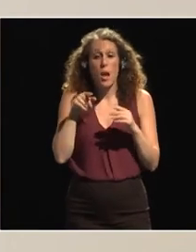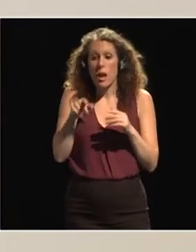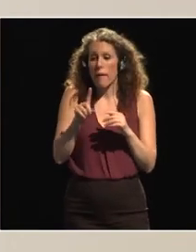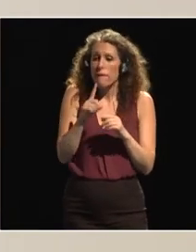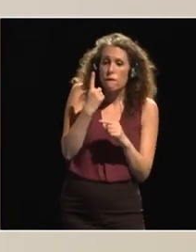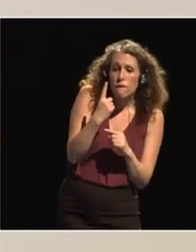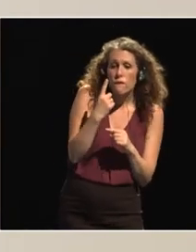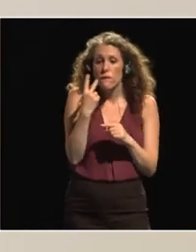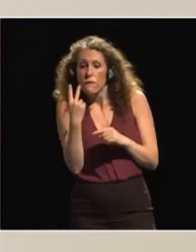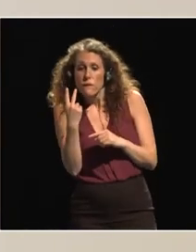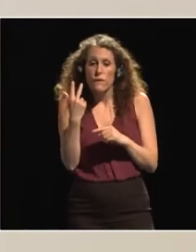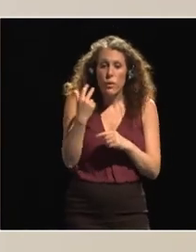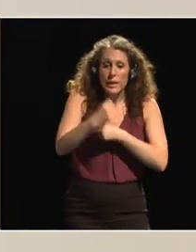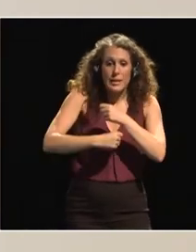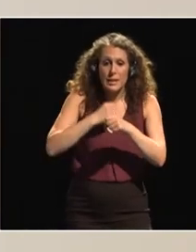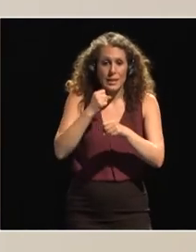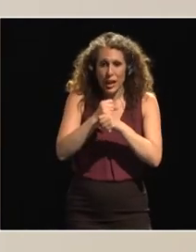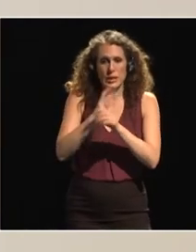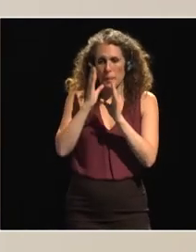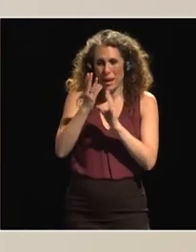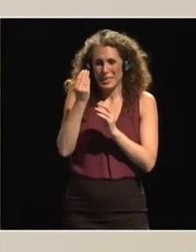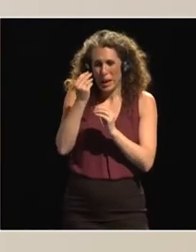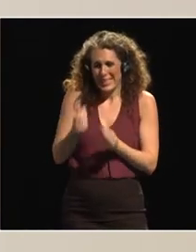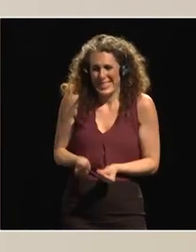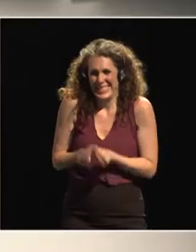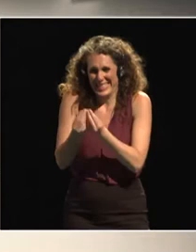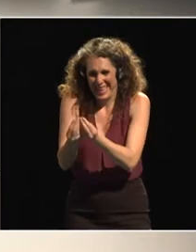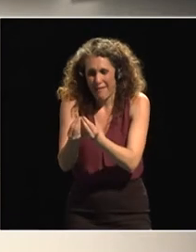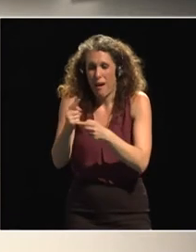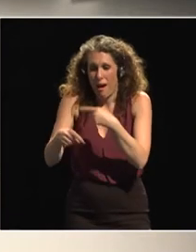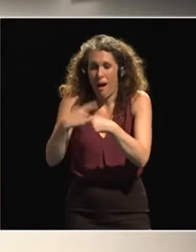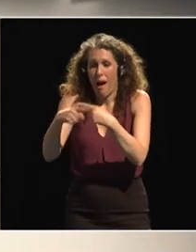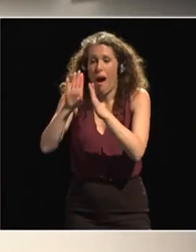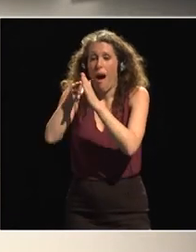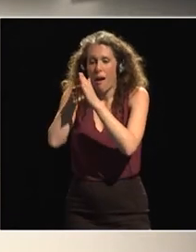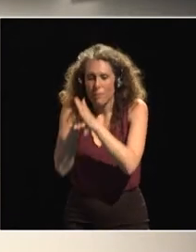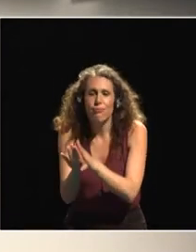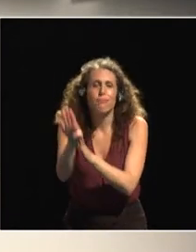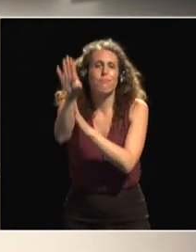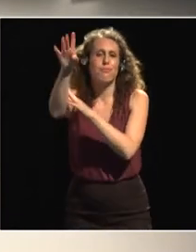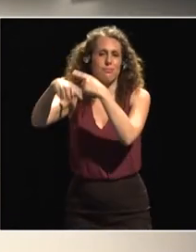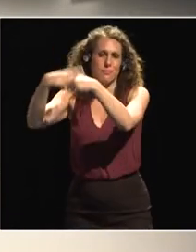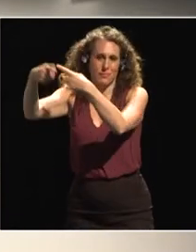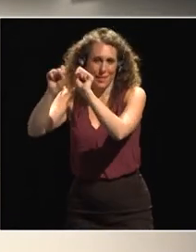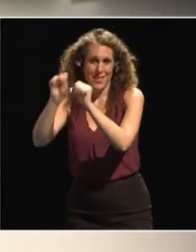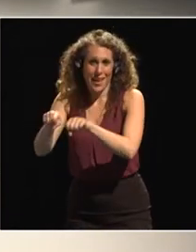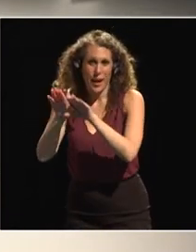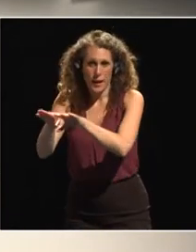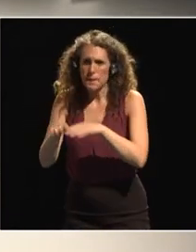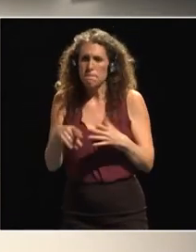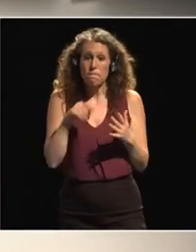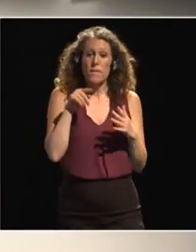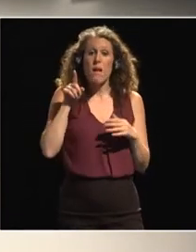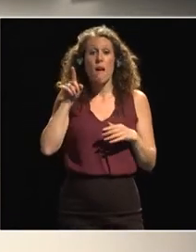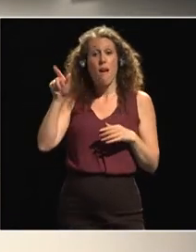two or three years otherwise they won't last uh the second thing is that i really think that the five areas of action that we agreed in